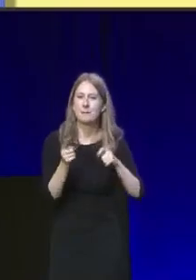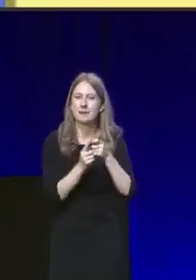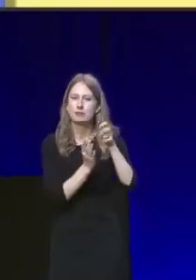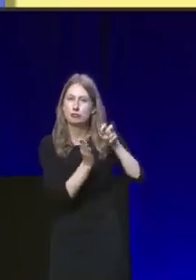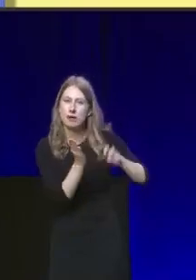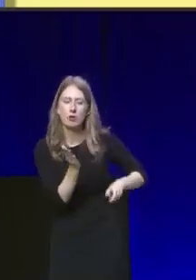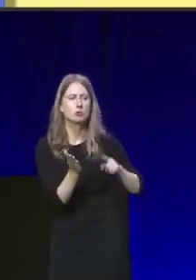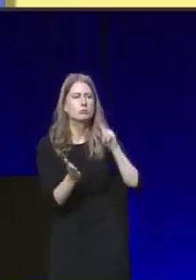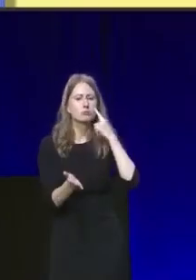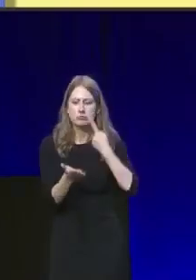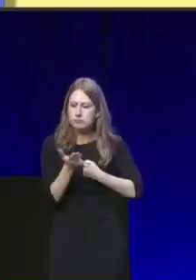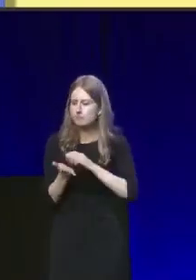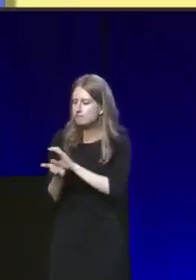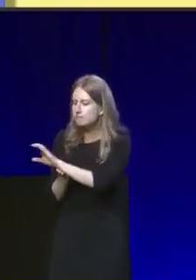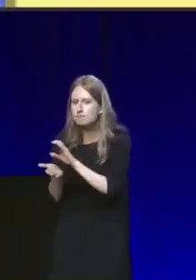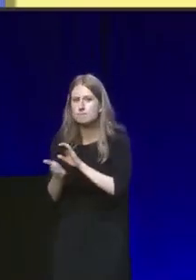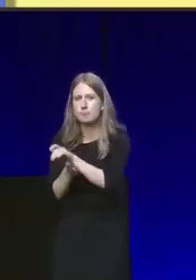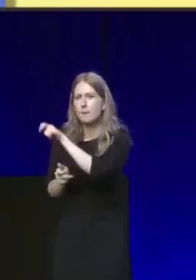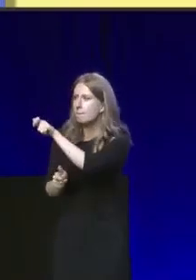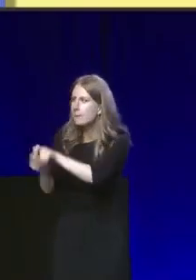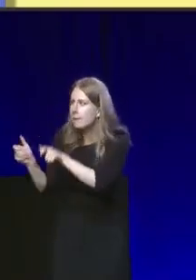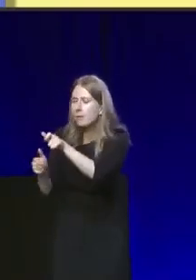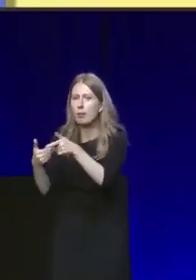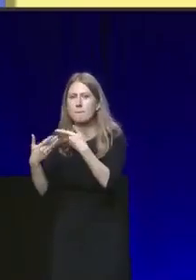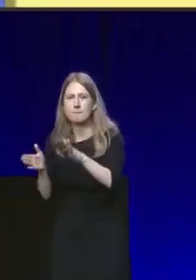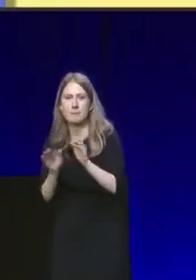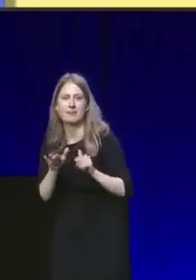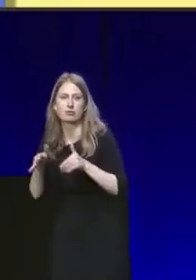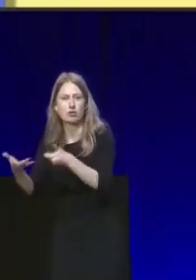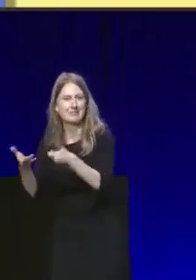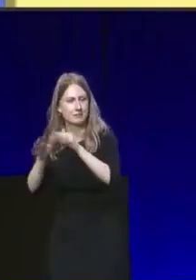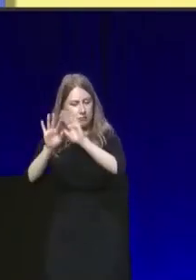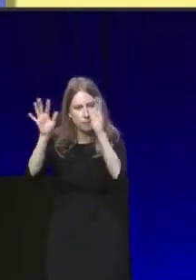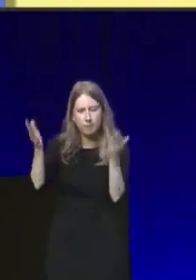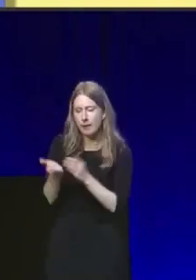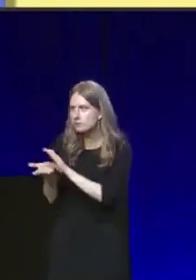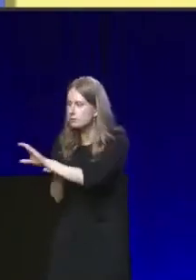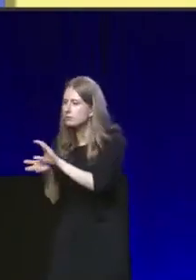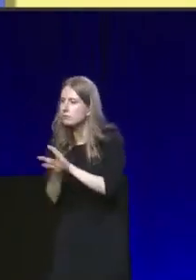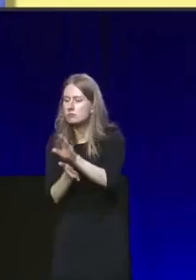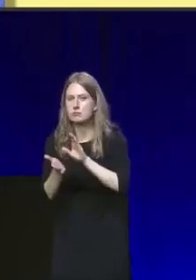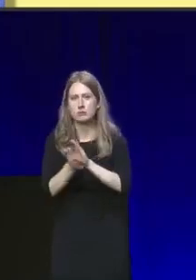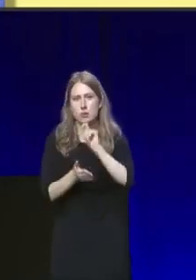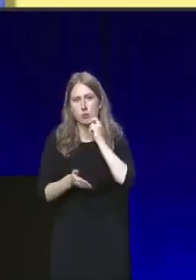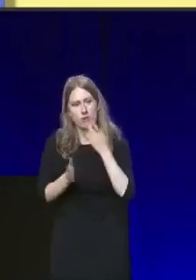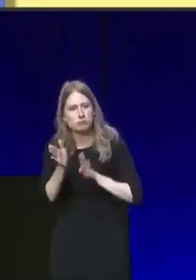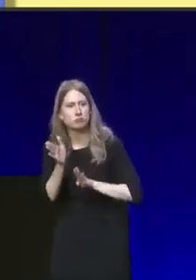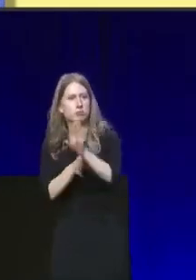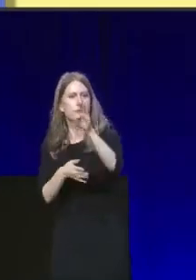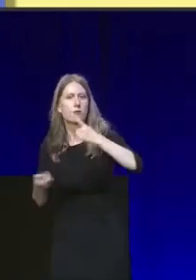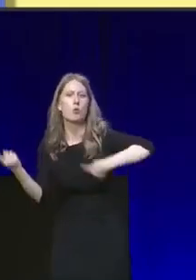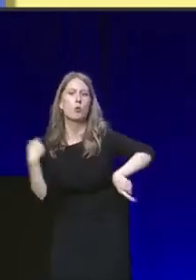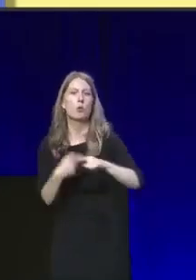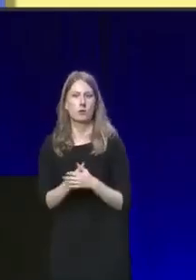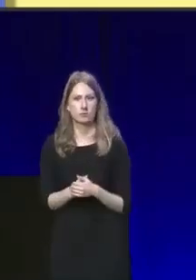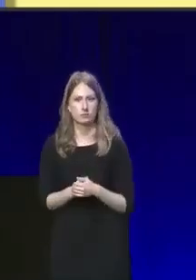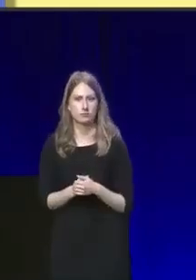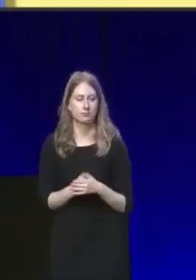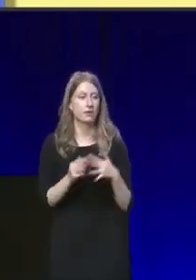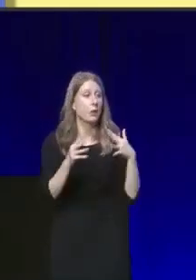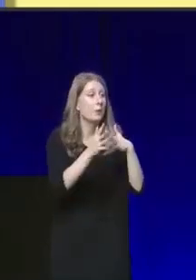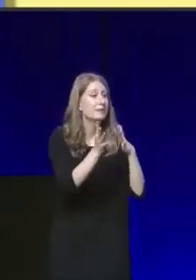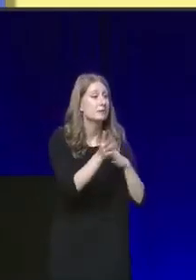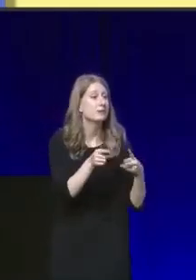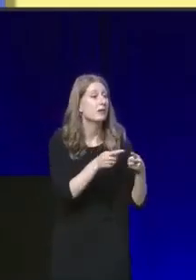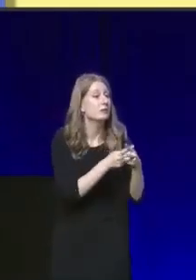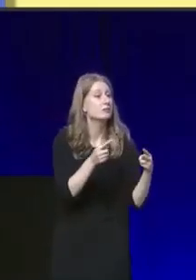people, our public services and our planet is the means to building prosperity for all. In an era of Westminster cuts,